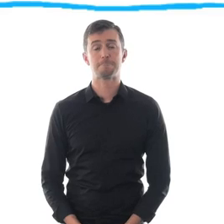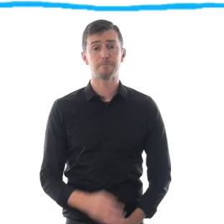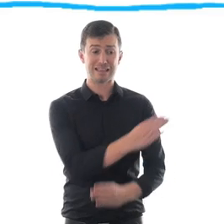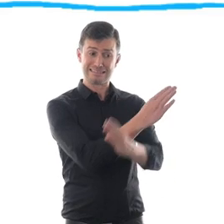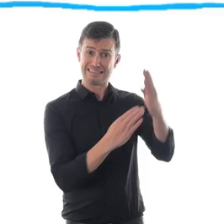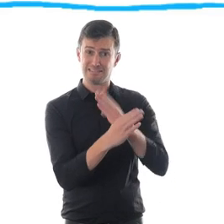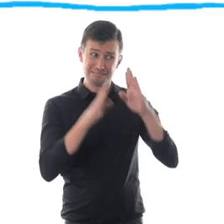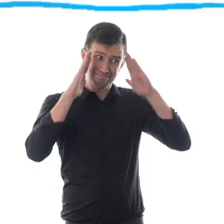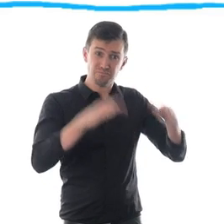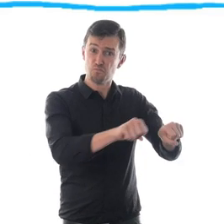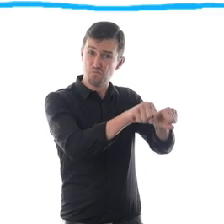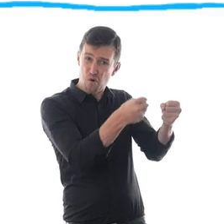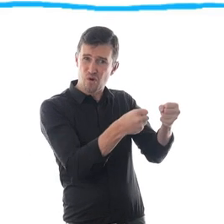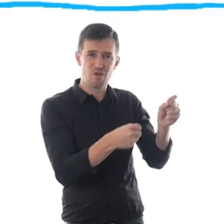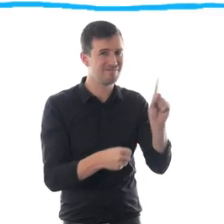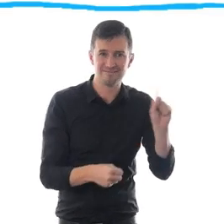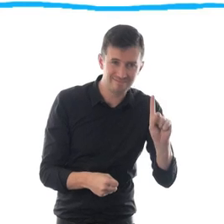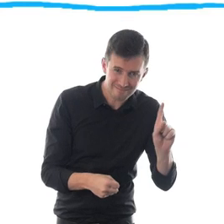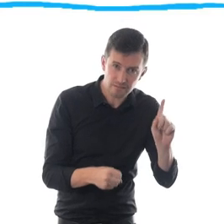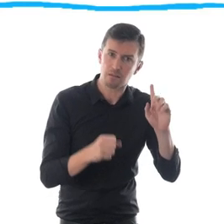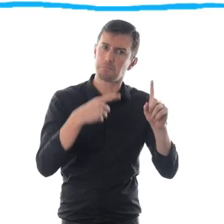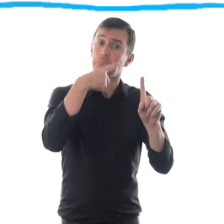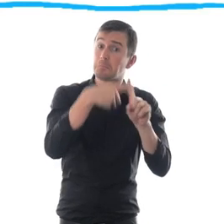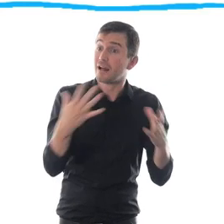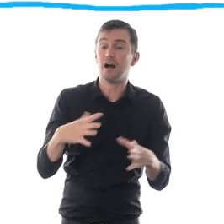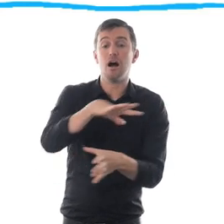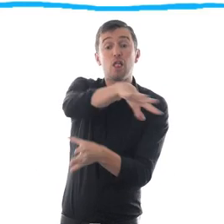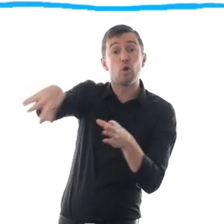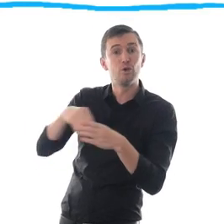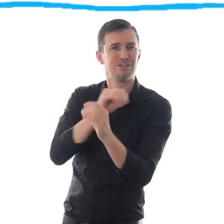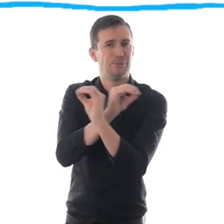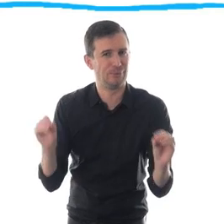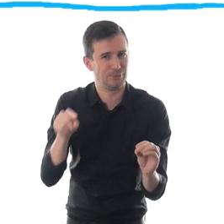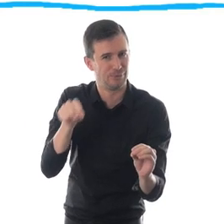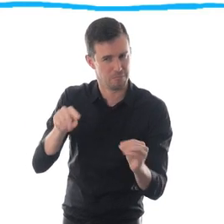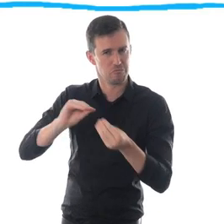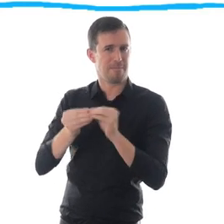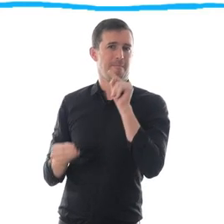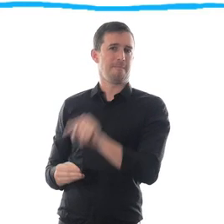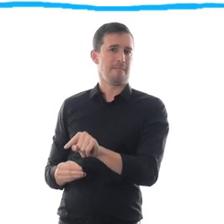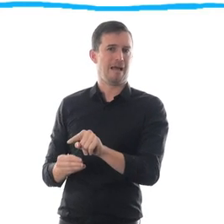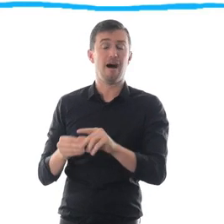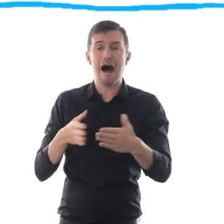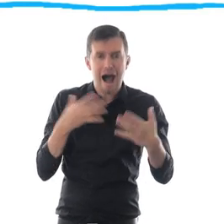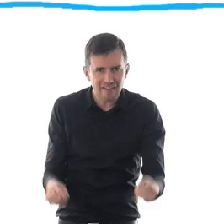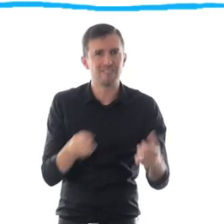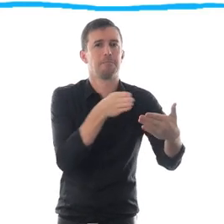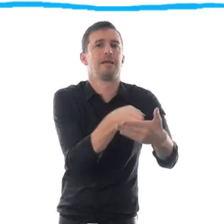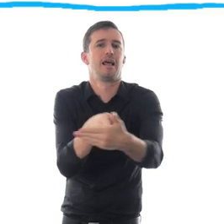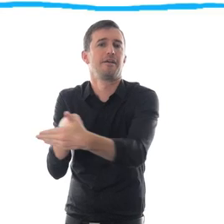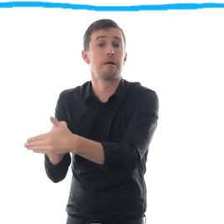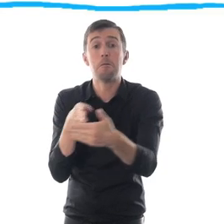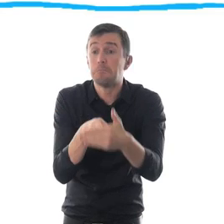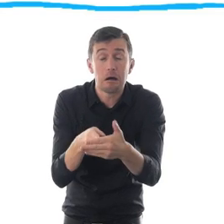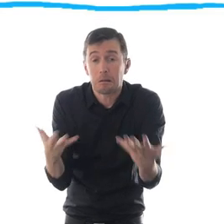So disabilities aren't so much about a person's impairment as a lack of inclusion, combined with the different barriers that are in place. A